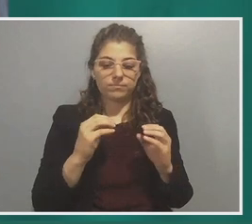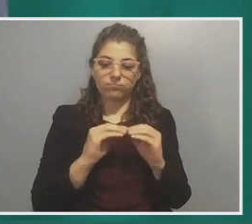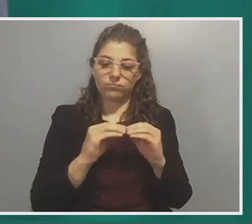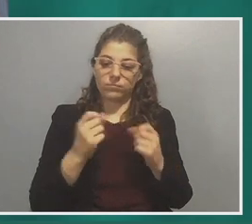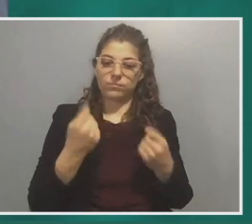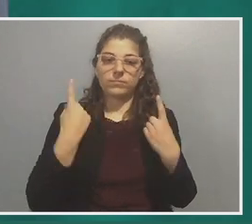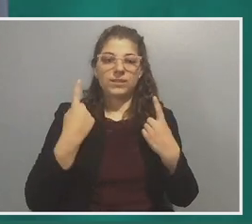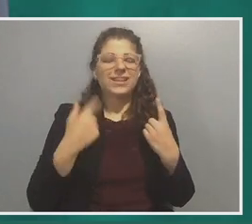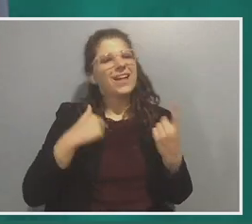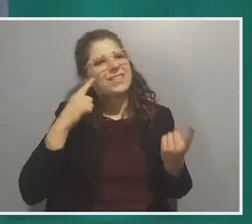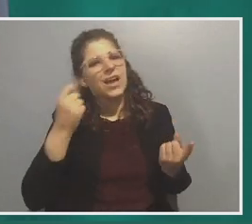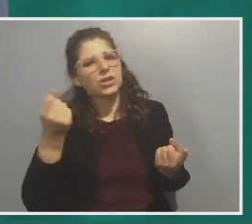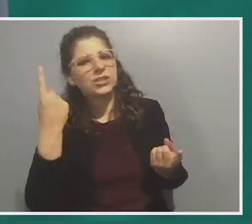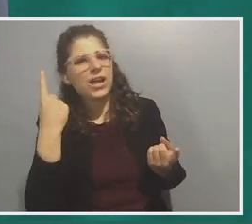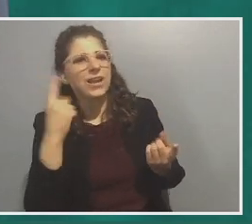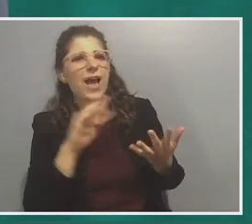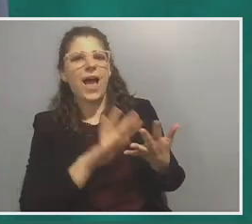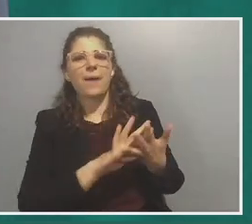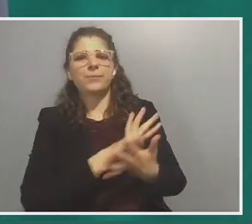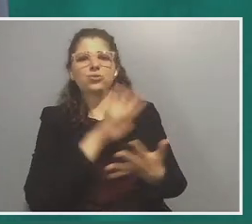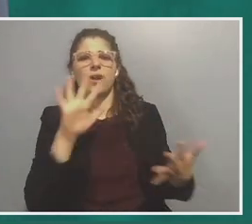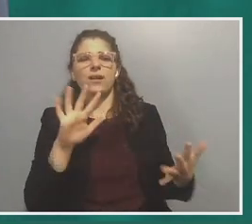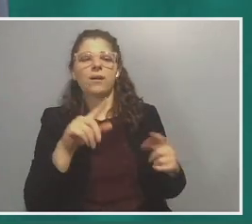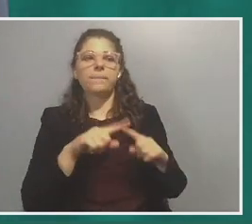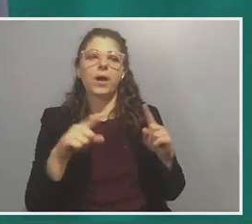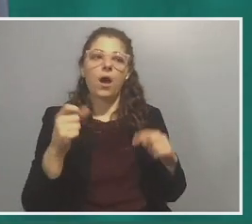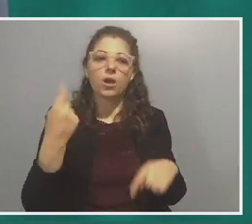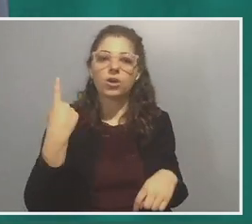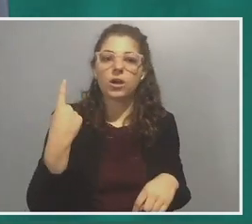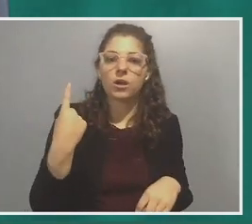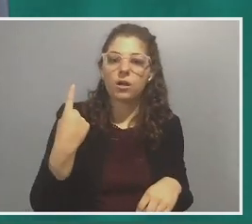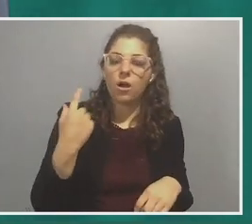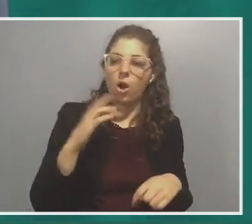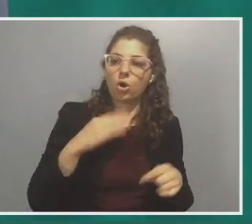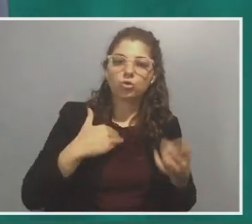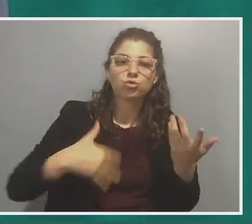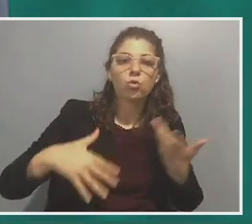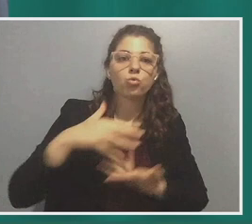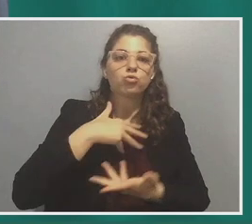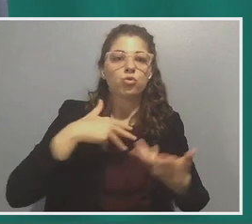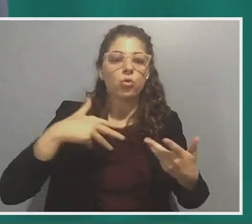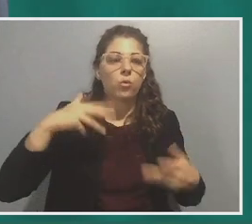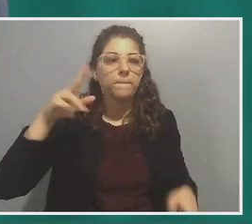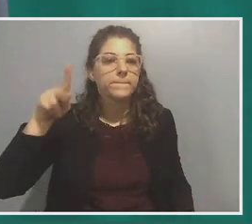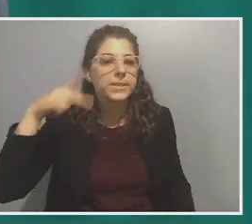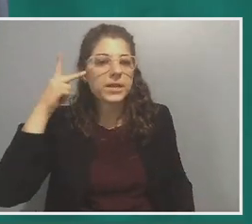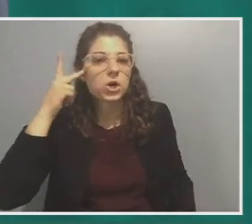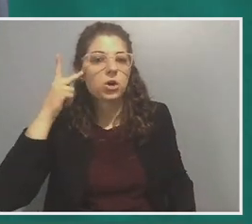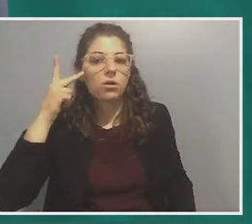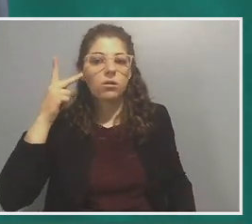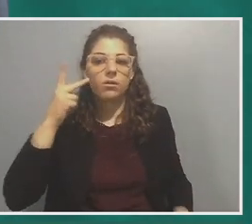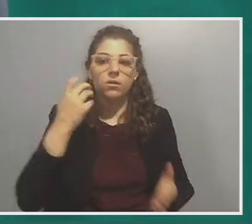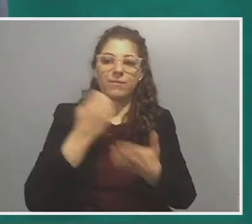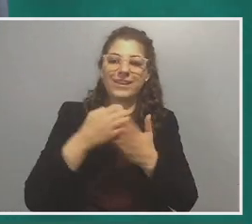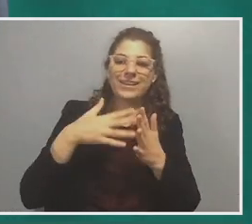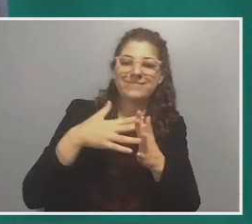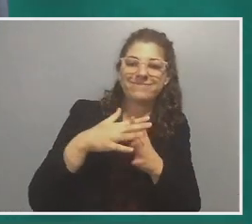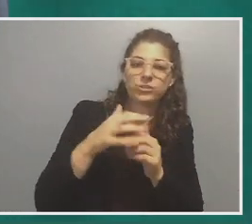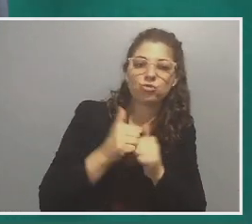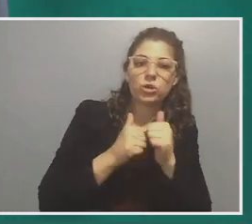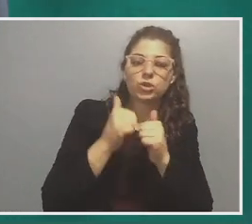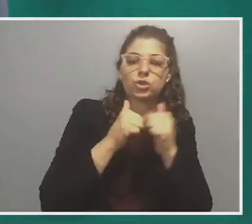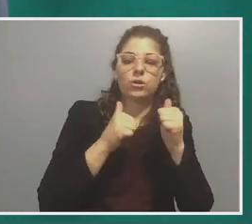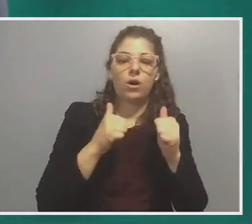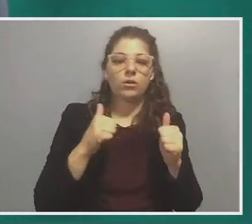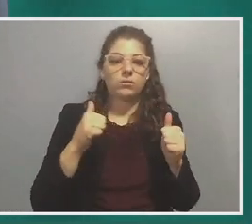think I understood in an abstract way, more acutely understand how our social, political and economic infrastructure are, are inextricably